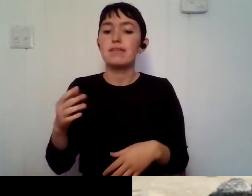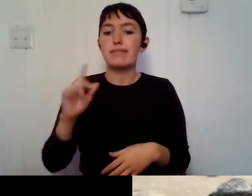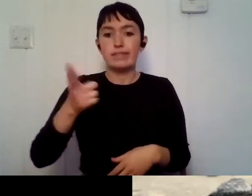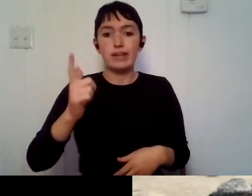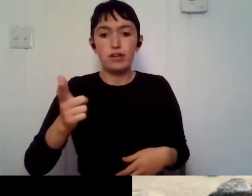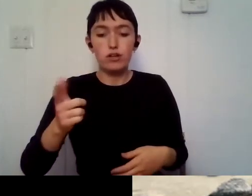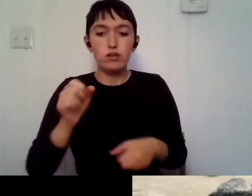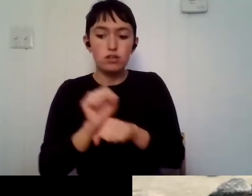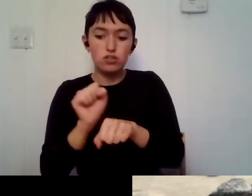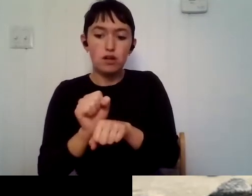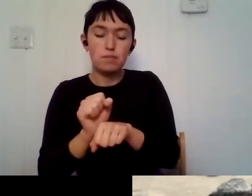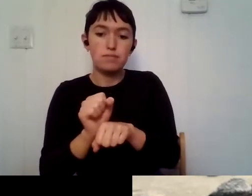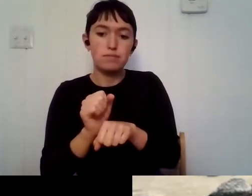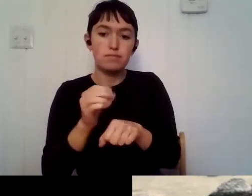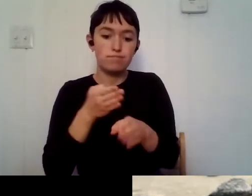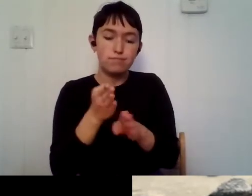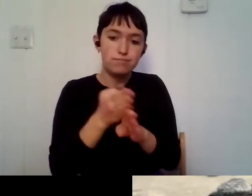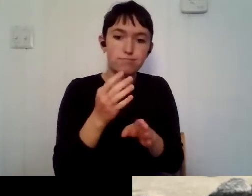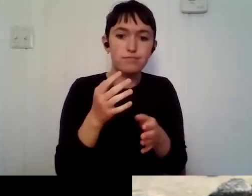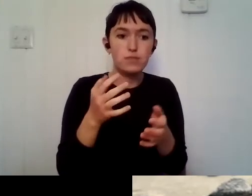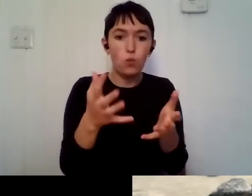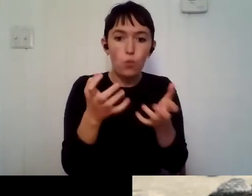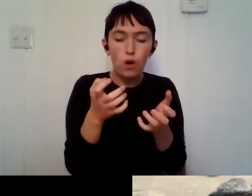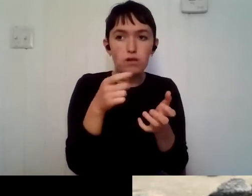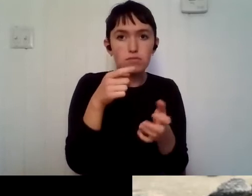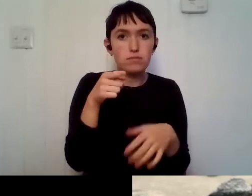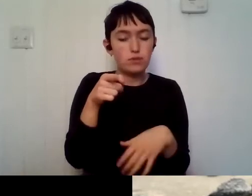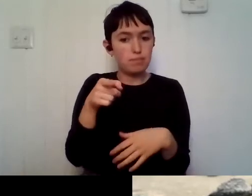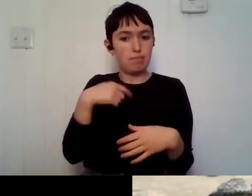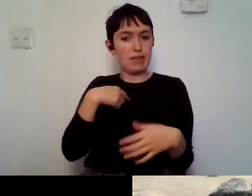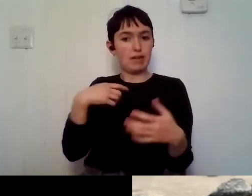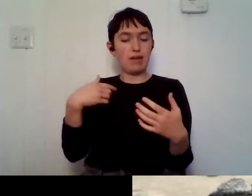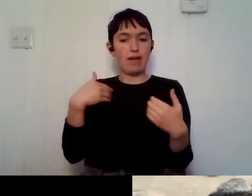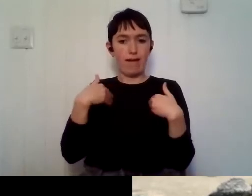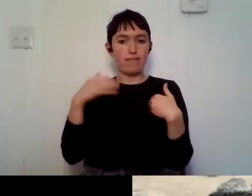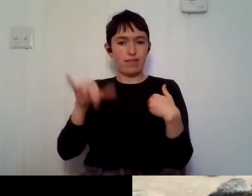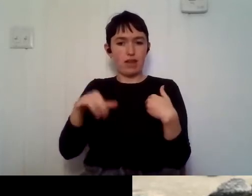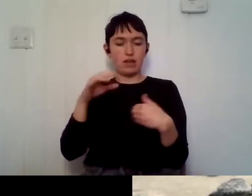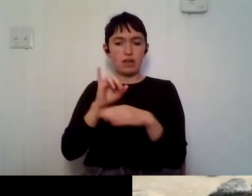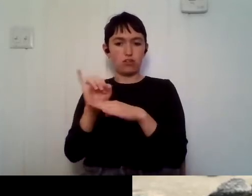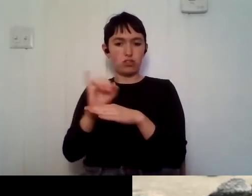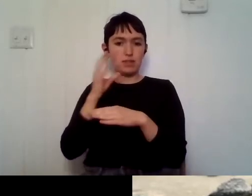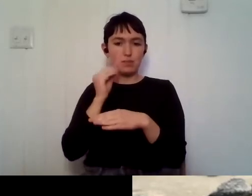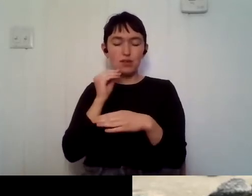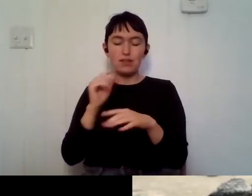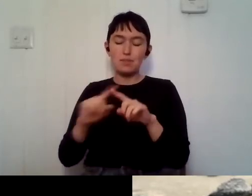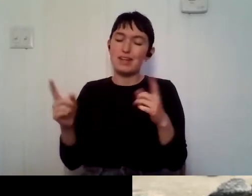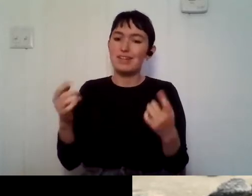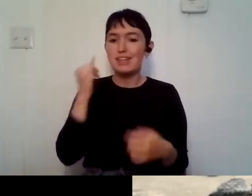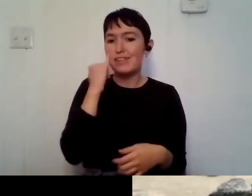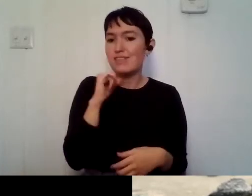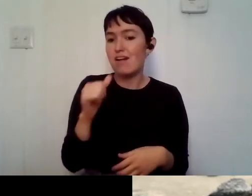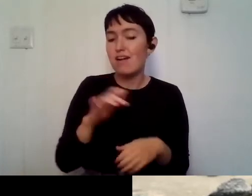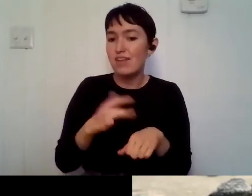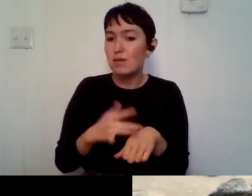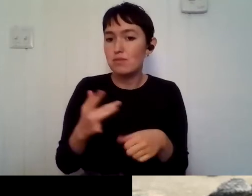have this experience, but how can you get the experience, um, if these internships are not available for you? and